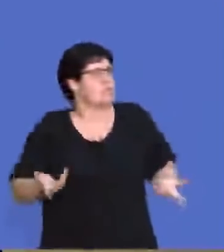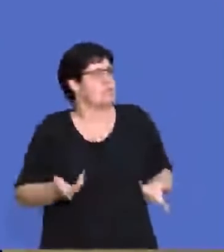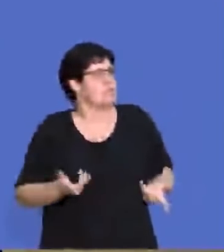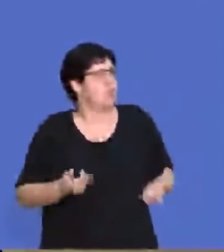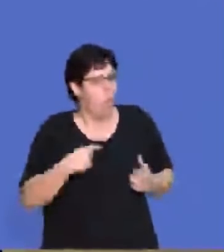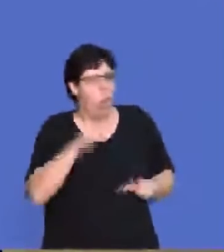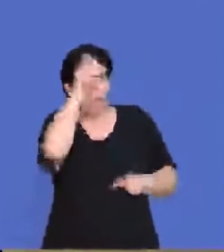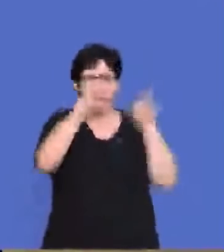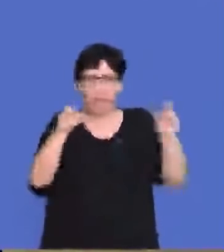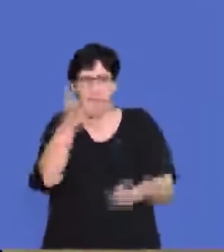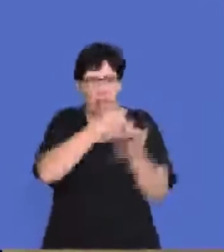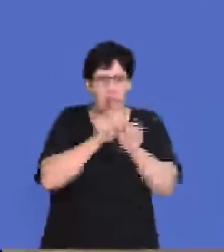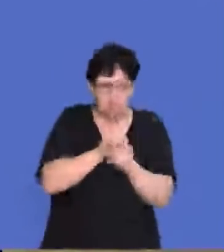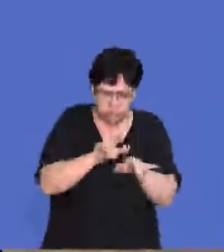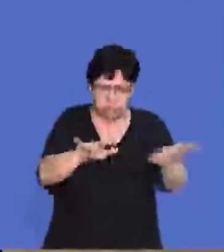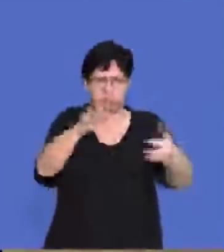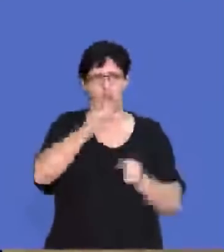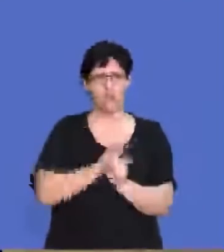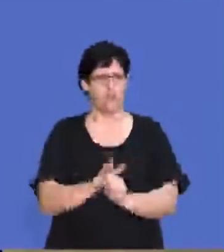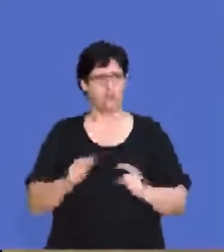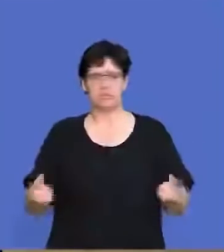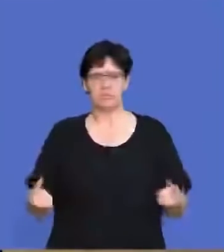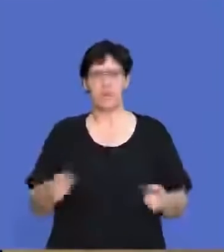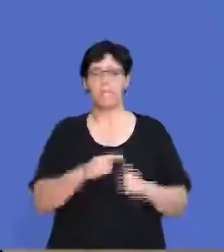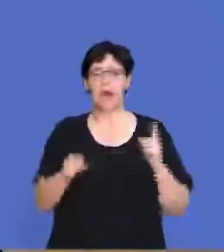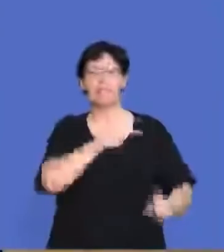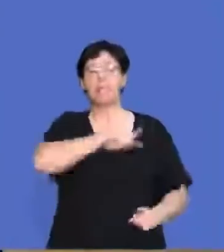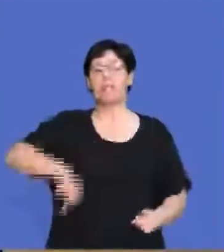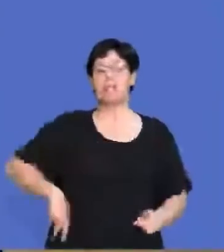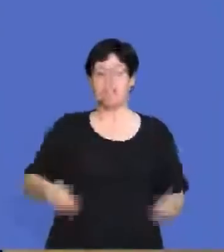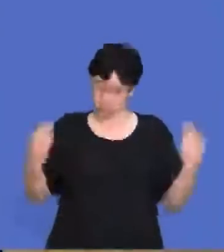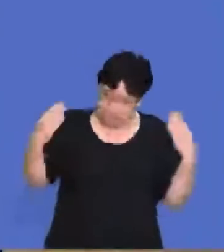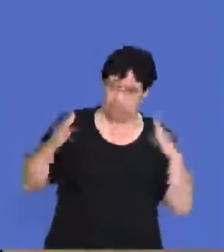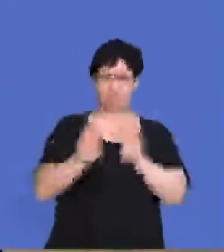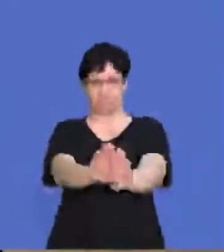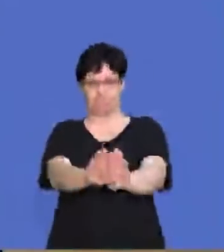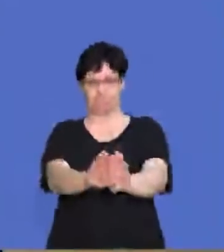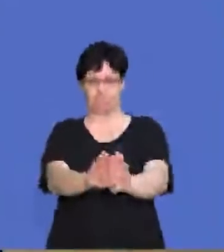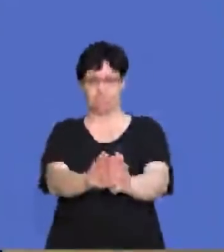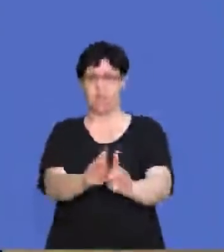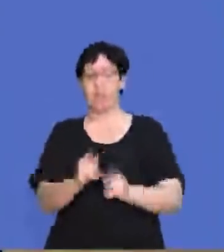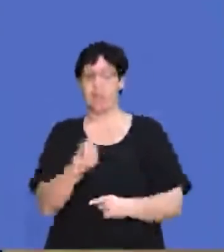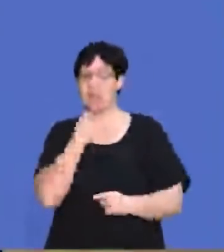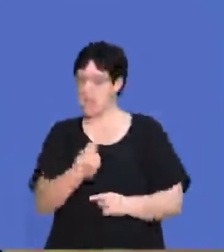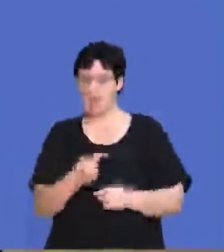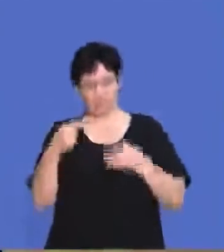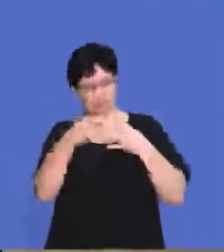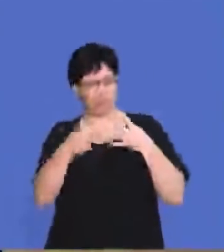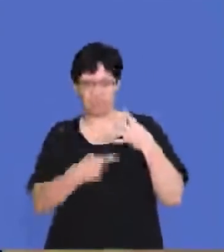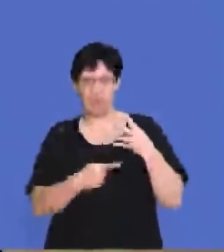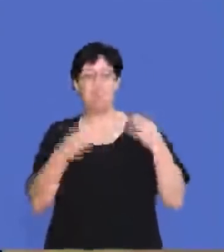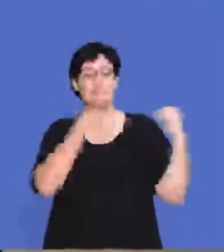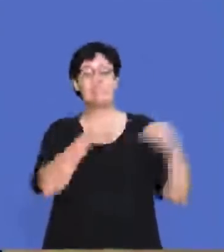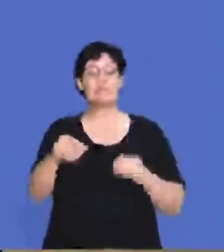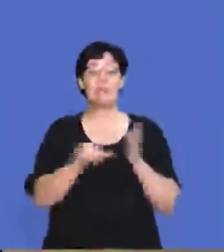people interacting with each other. But because the president brought in a lockdown and said a lot of